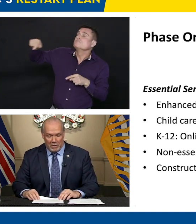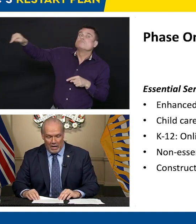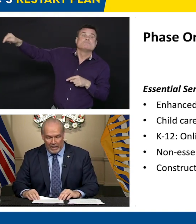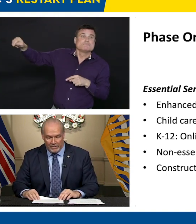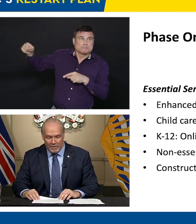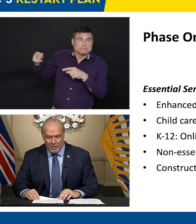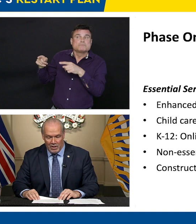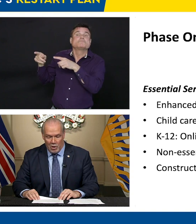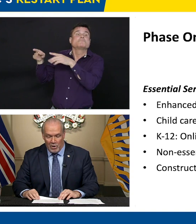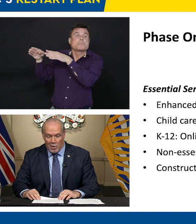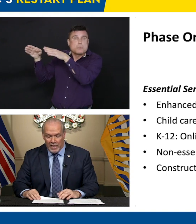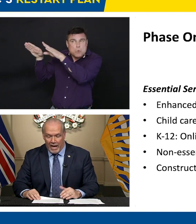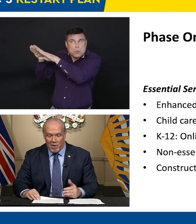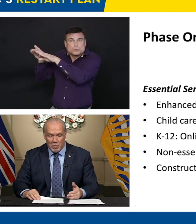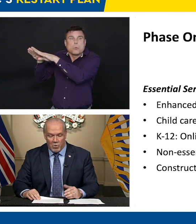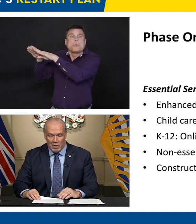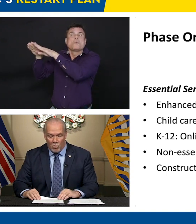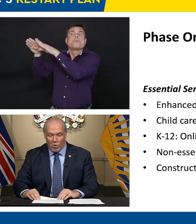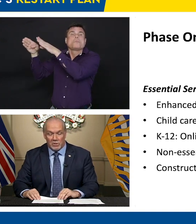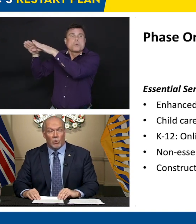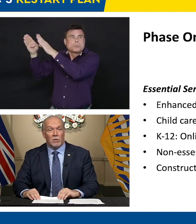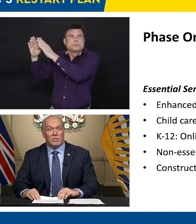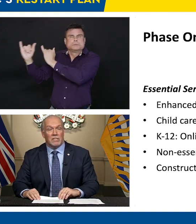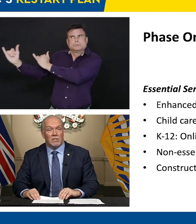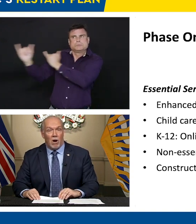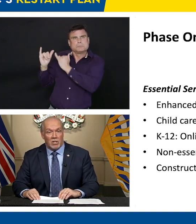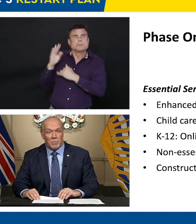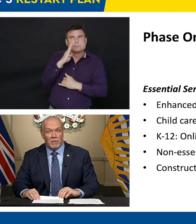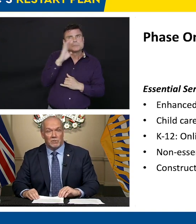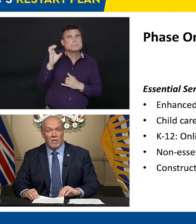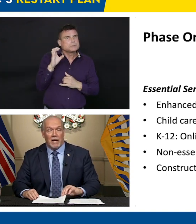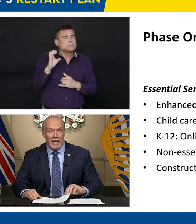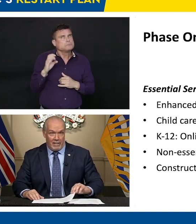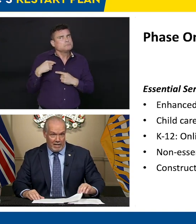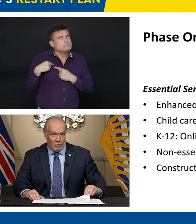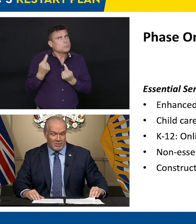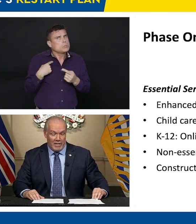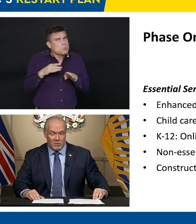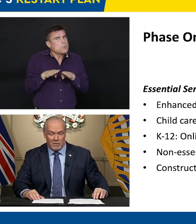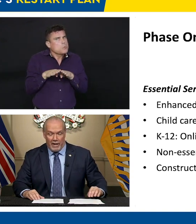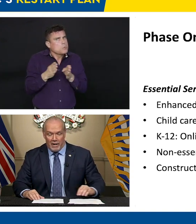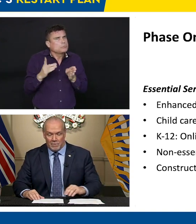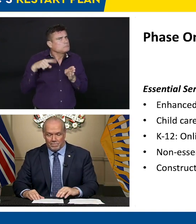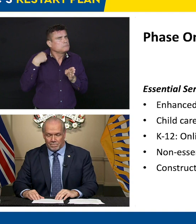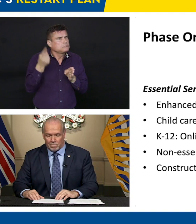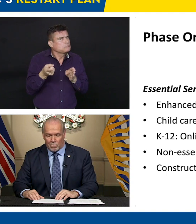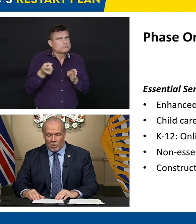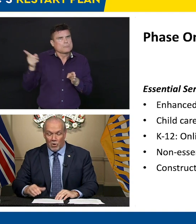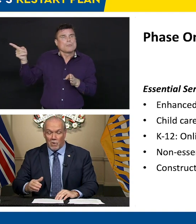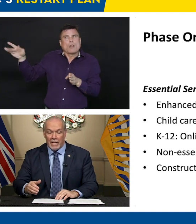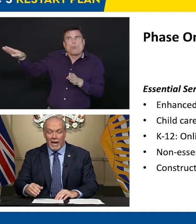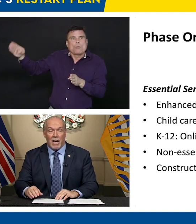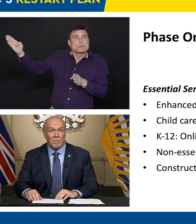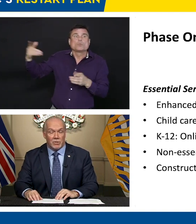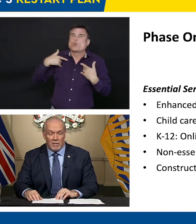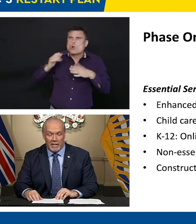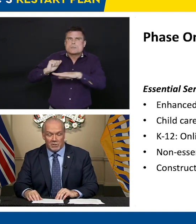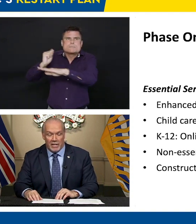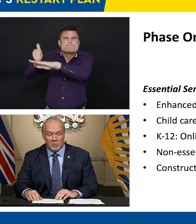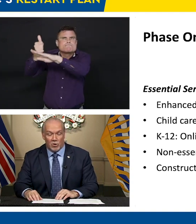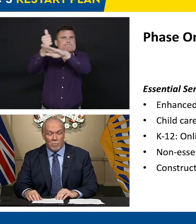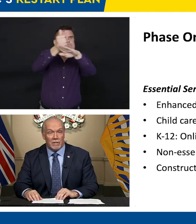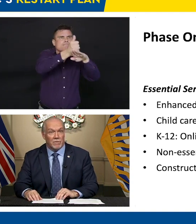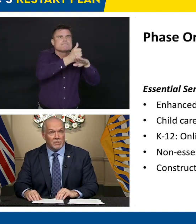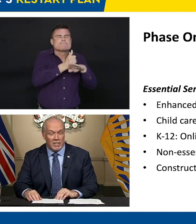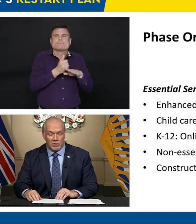basic supplies. We already have been putting more resources into hospitals and residential care. We already have child